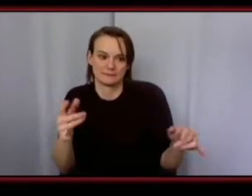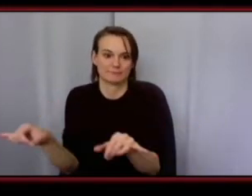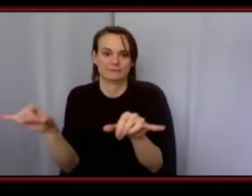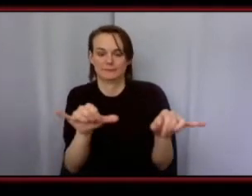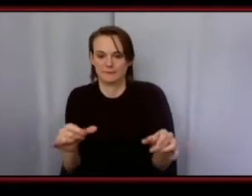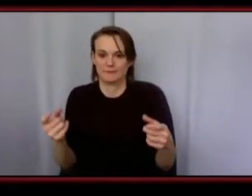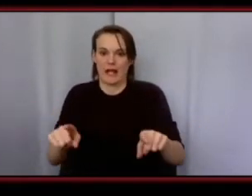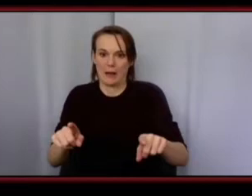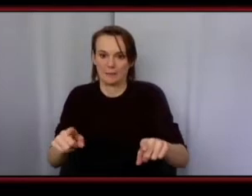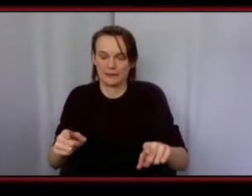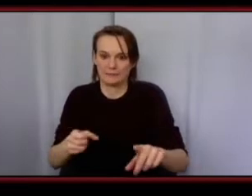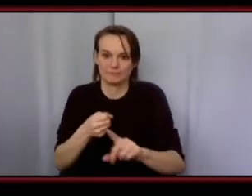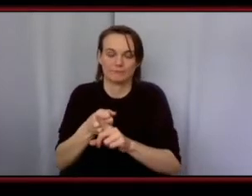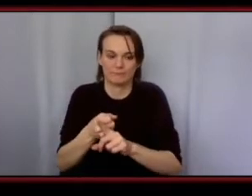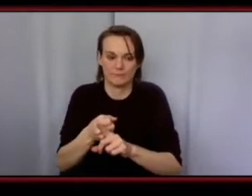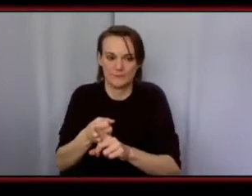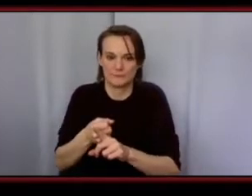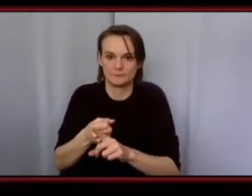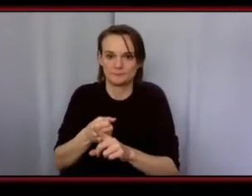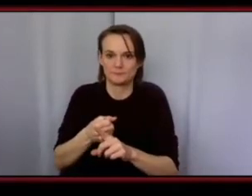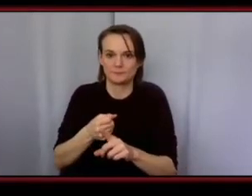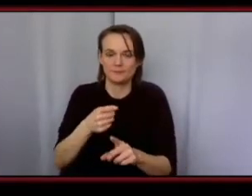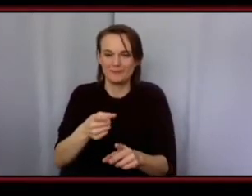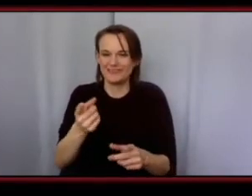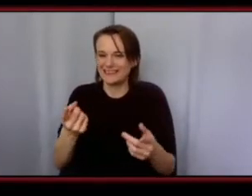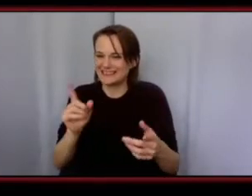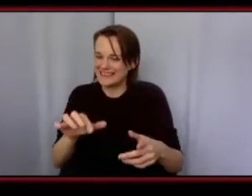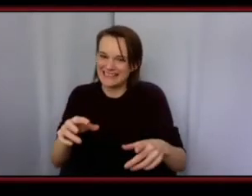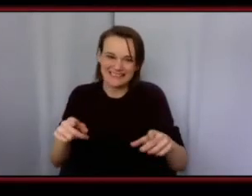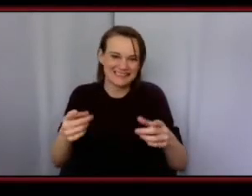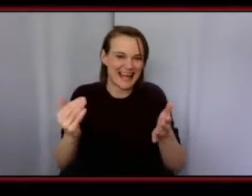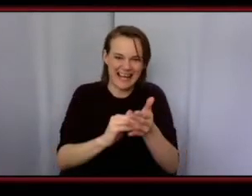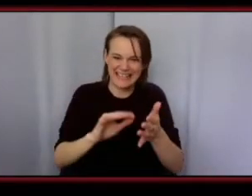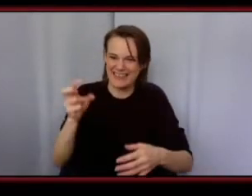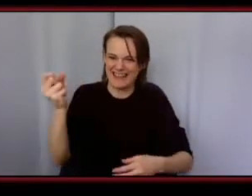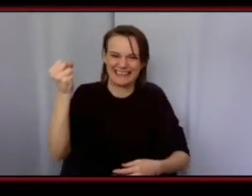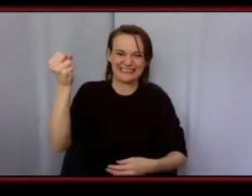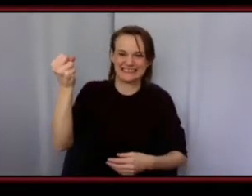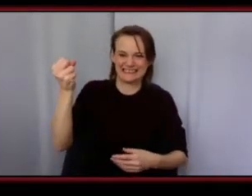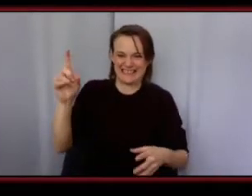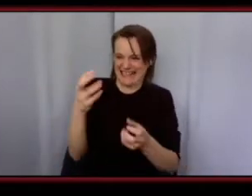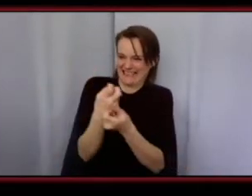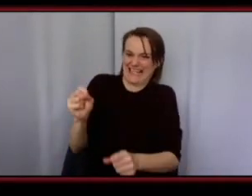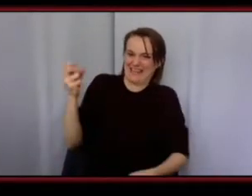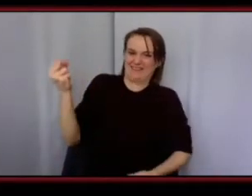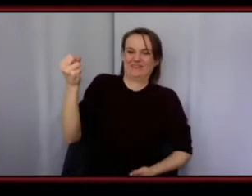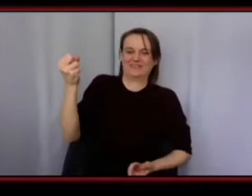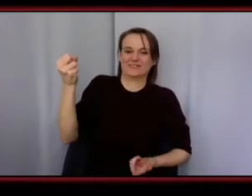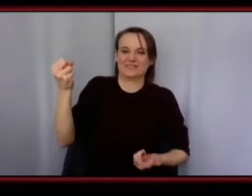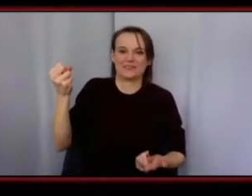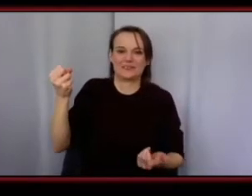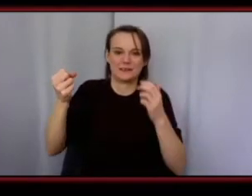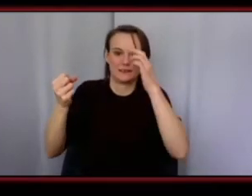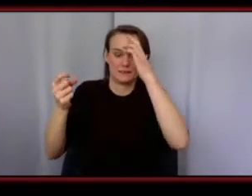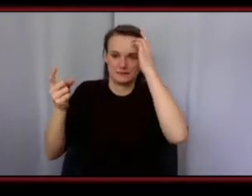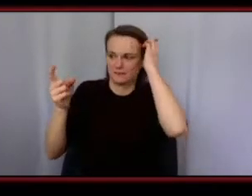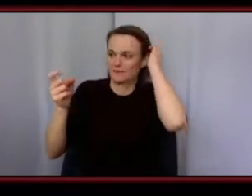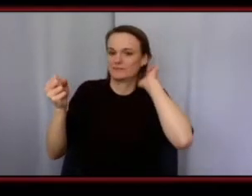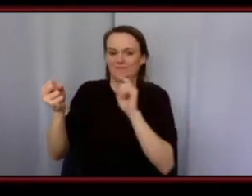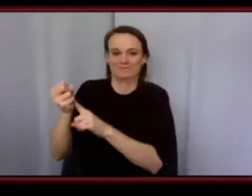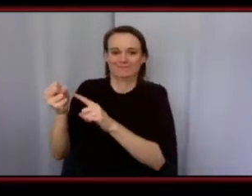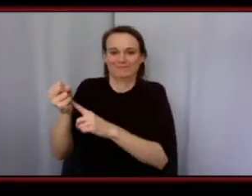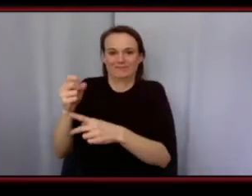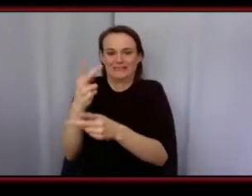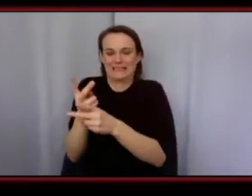it's finding something that um you grab onto so that sweet spot that safe space that you can go to as well